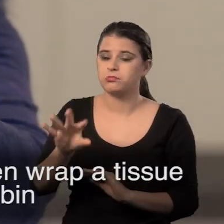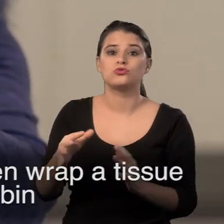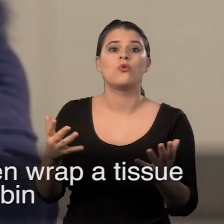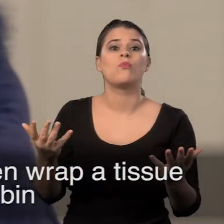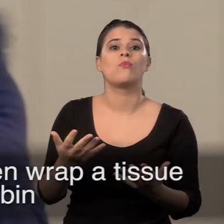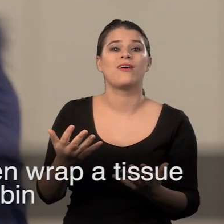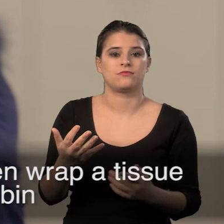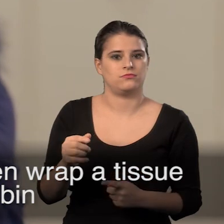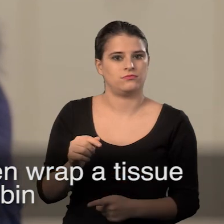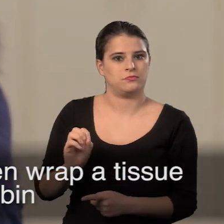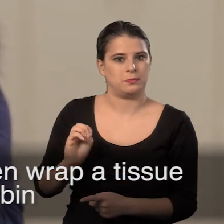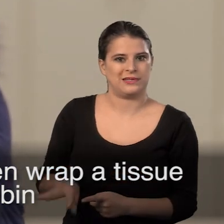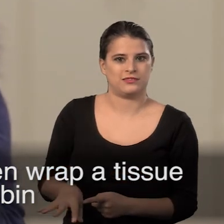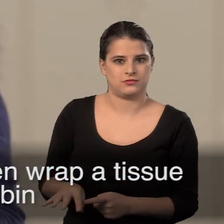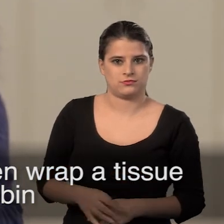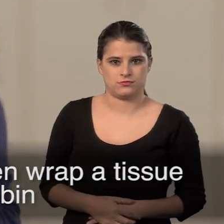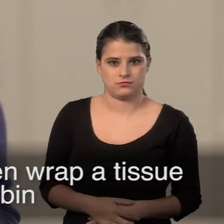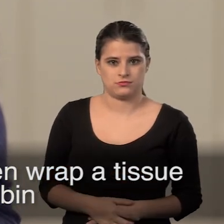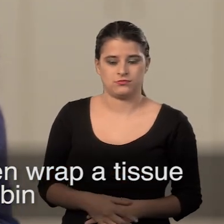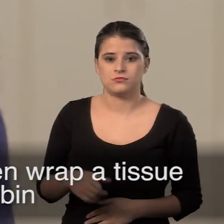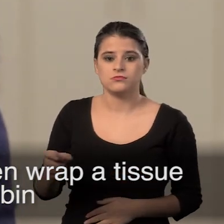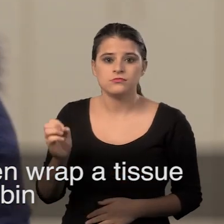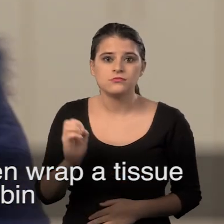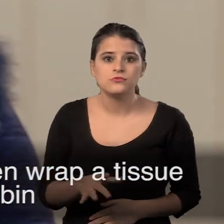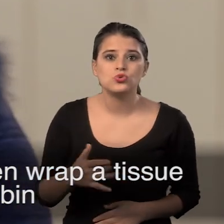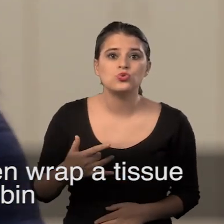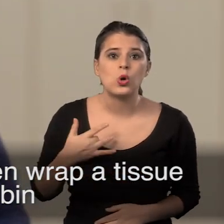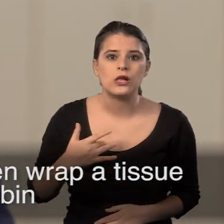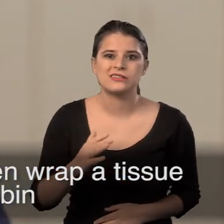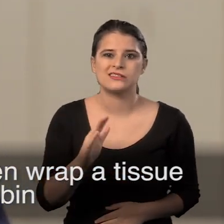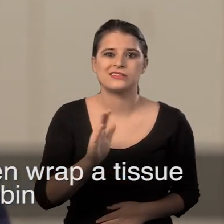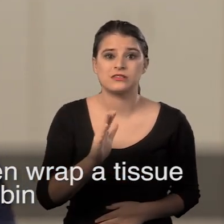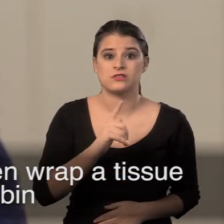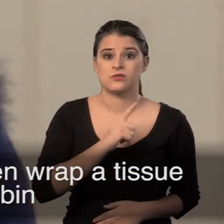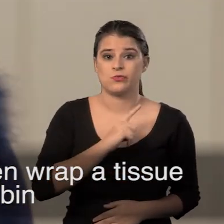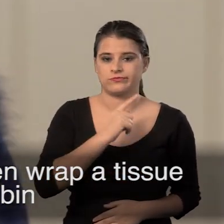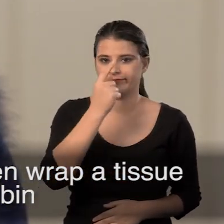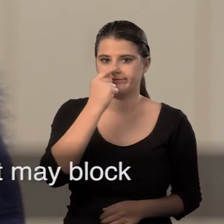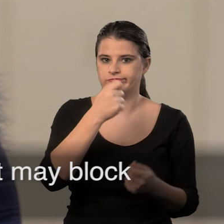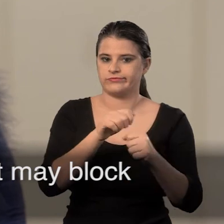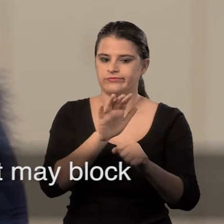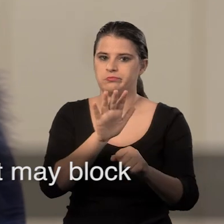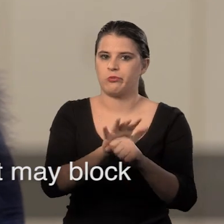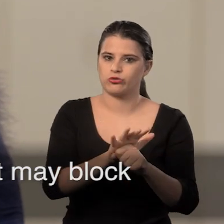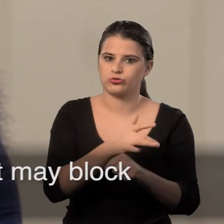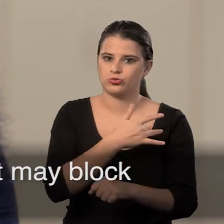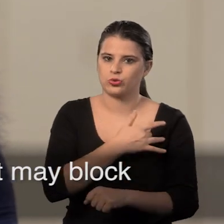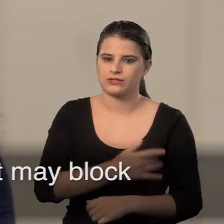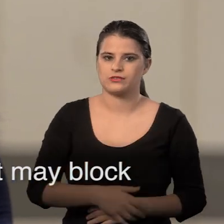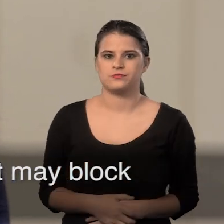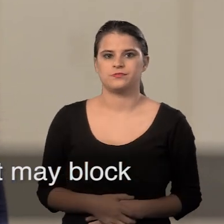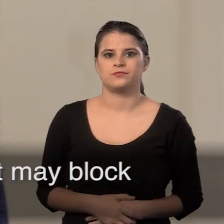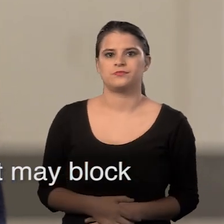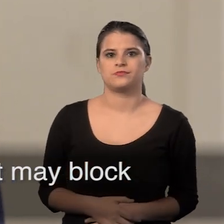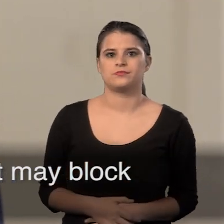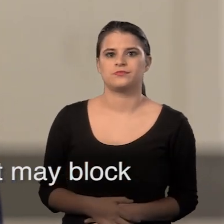Once it's been used, tie a knot in it, wrap a tissue round it and put it in the bin. Do not flush it down the toilet as